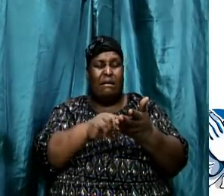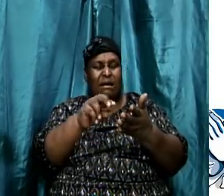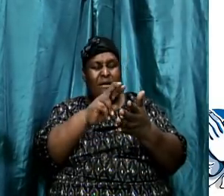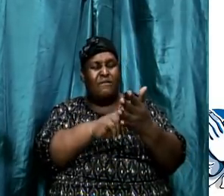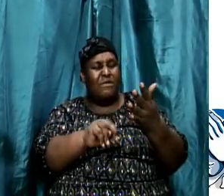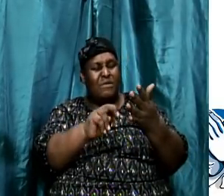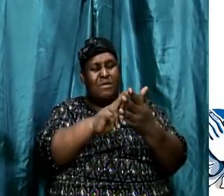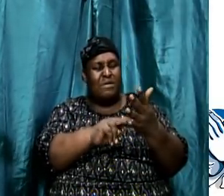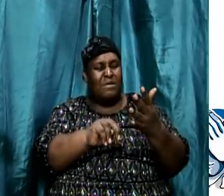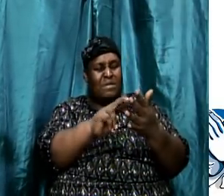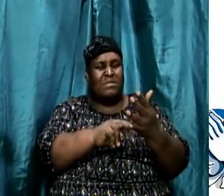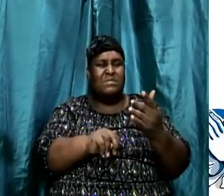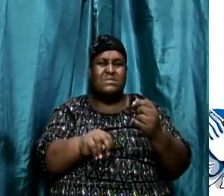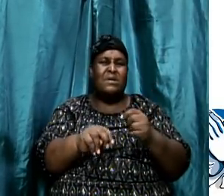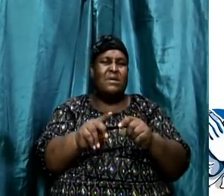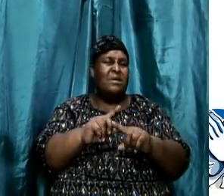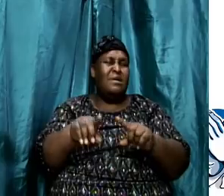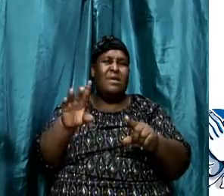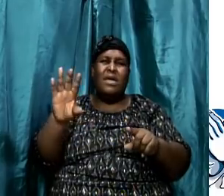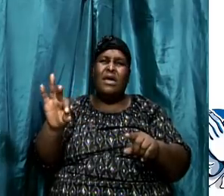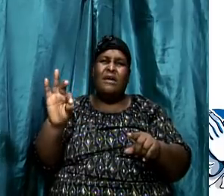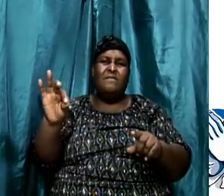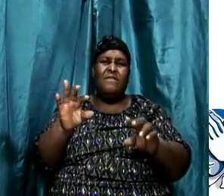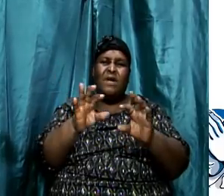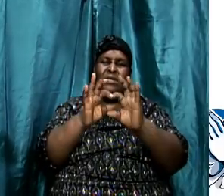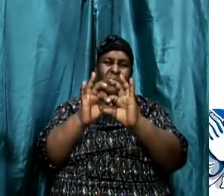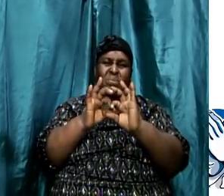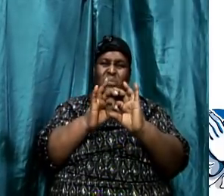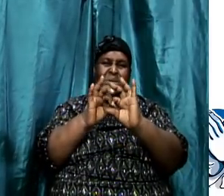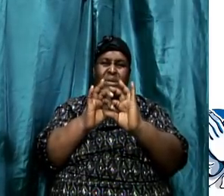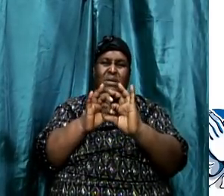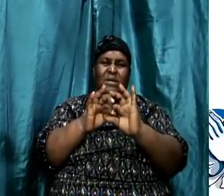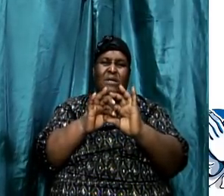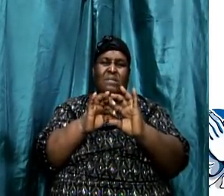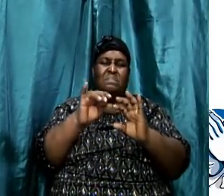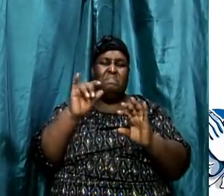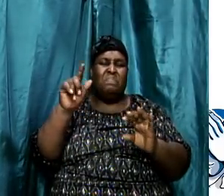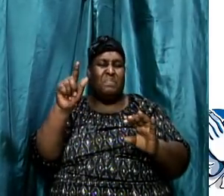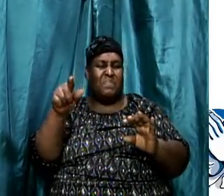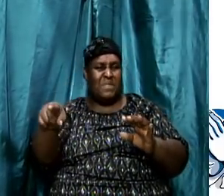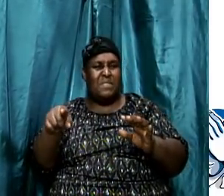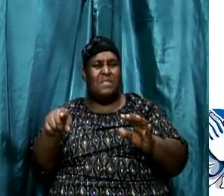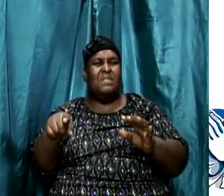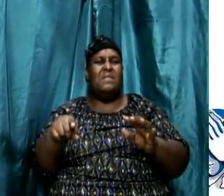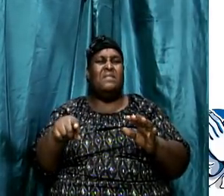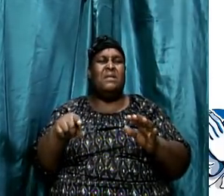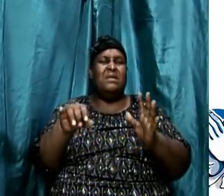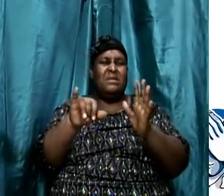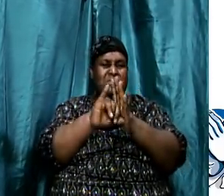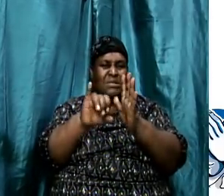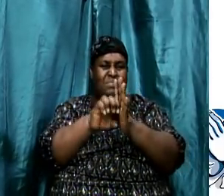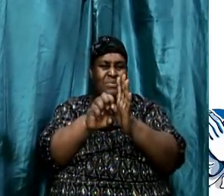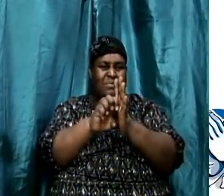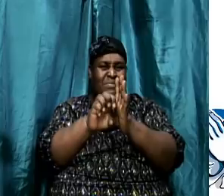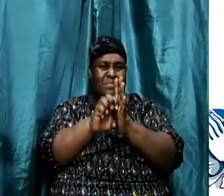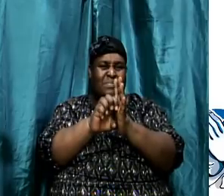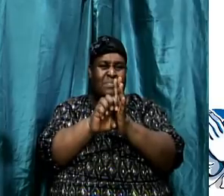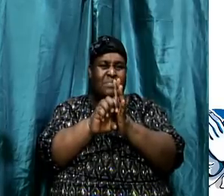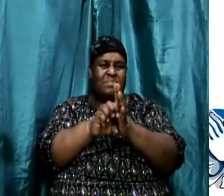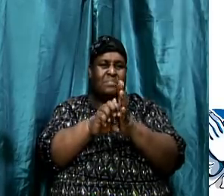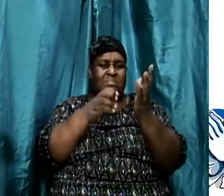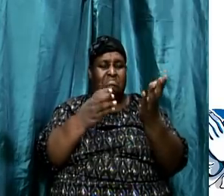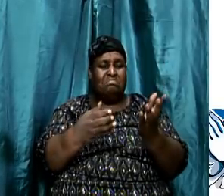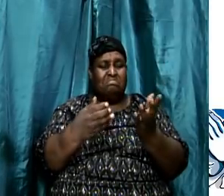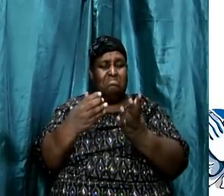particular example. It has to take into consideration everything else. I brought an example in the last Bible study about the